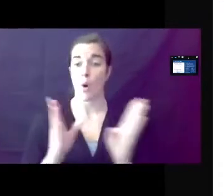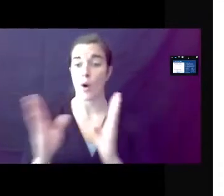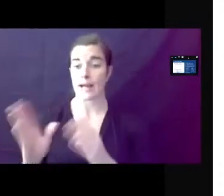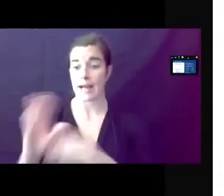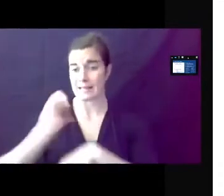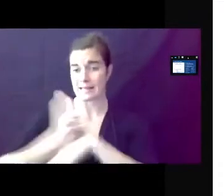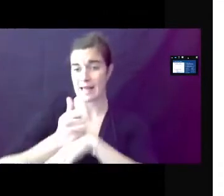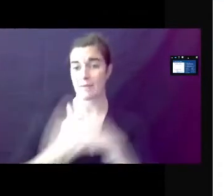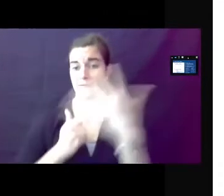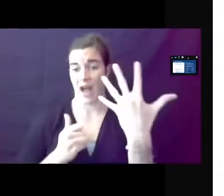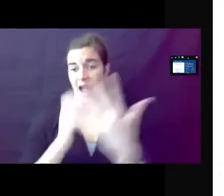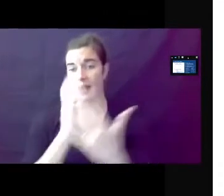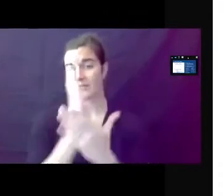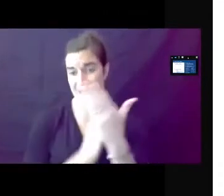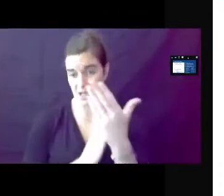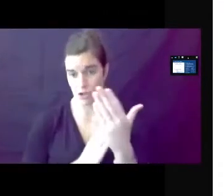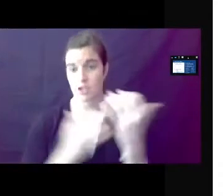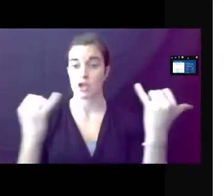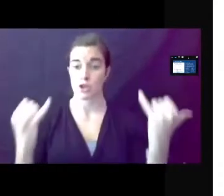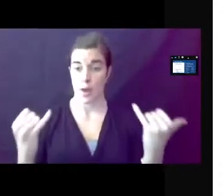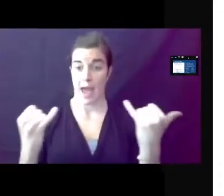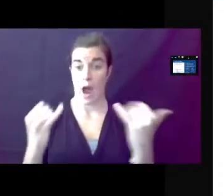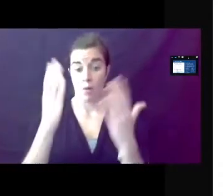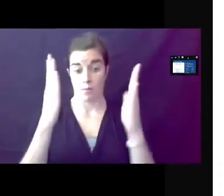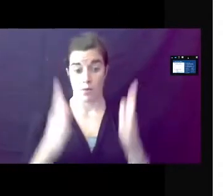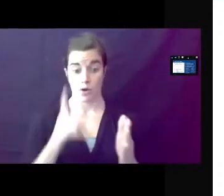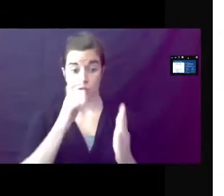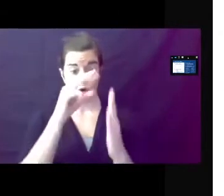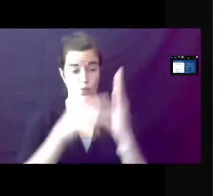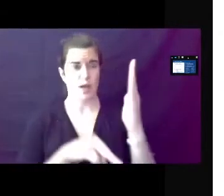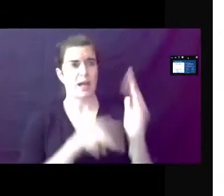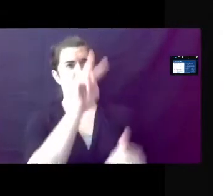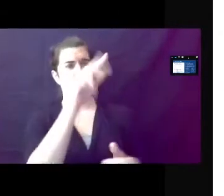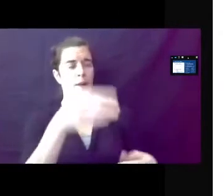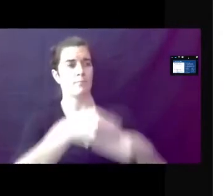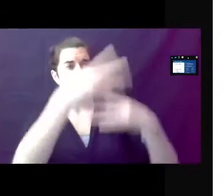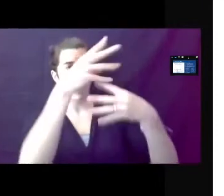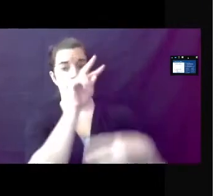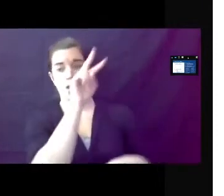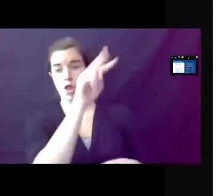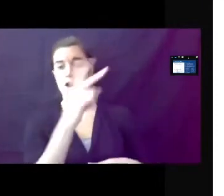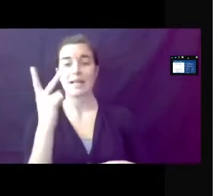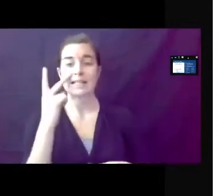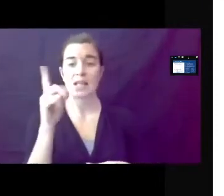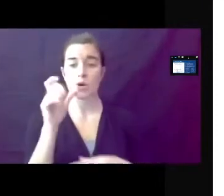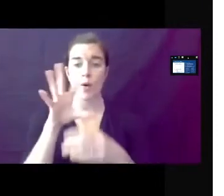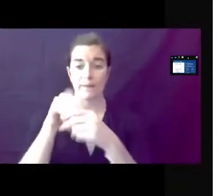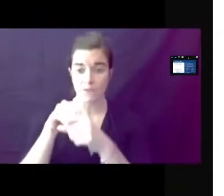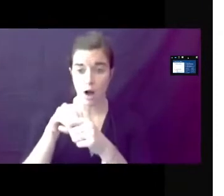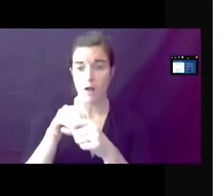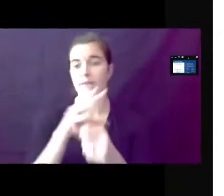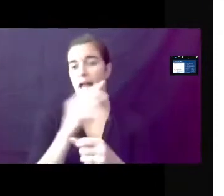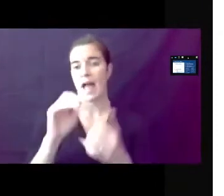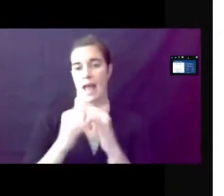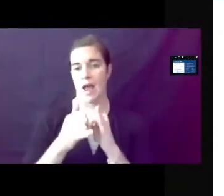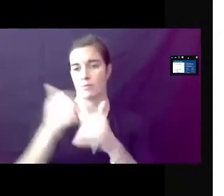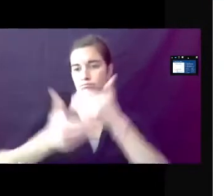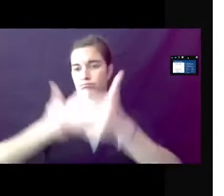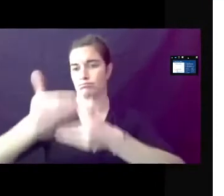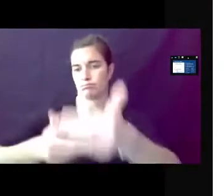sections, so now a reader can go to one place to see who is involved in the process and the steps needed to complete it.